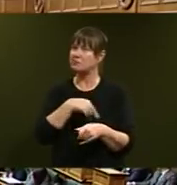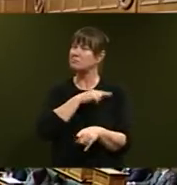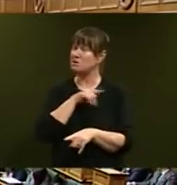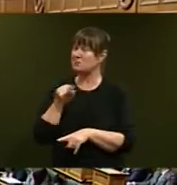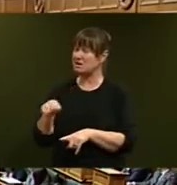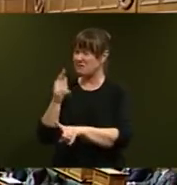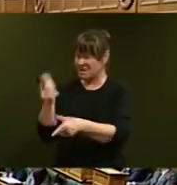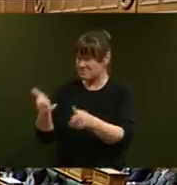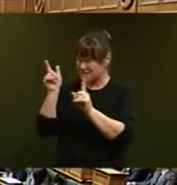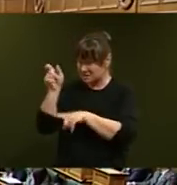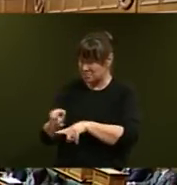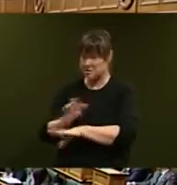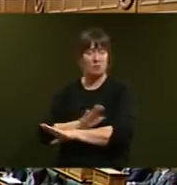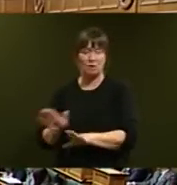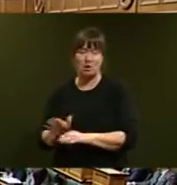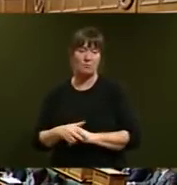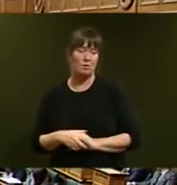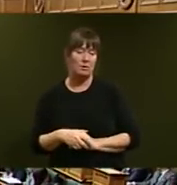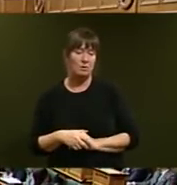David Bennett, further supplementary.